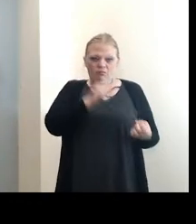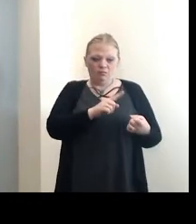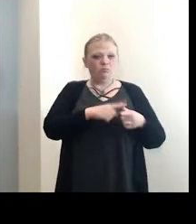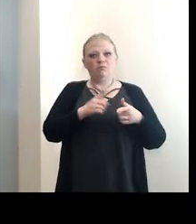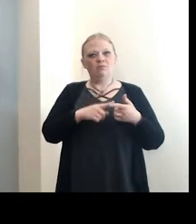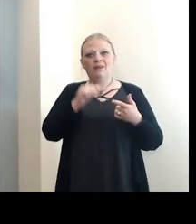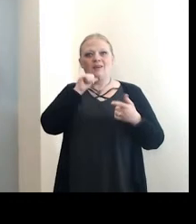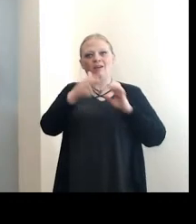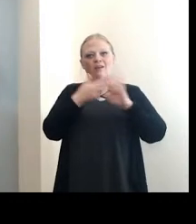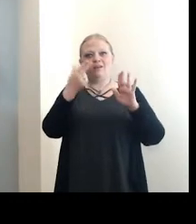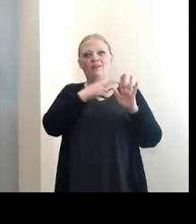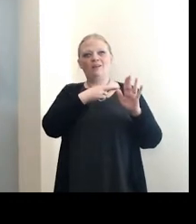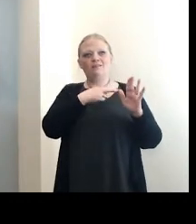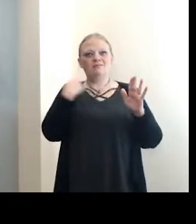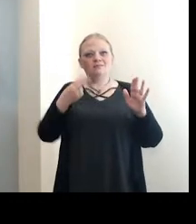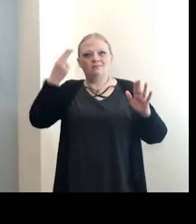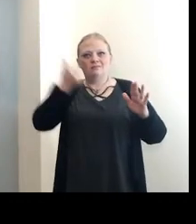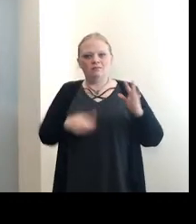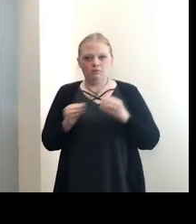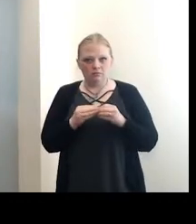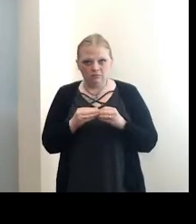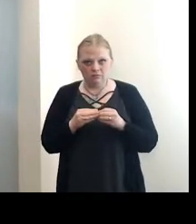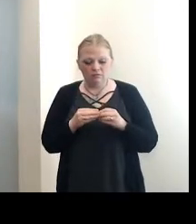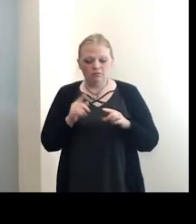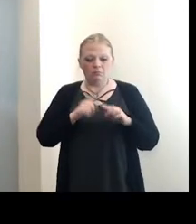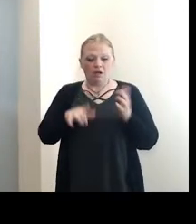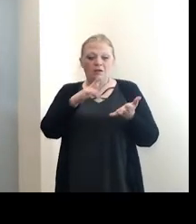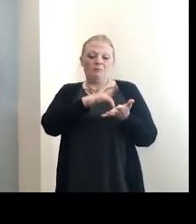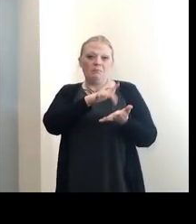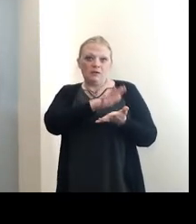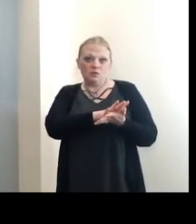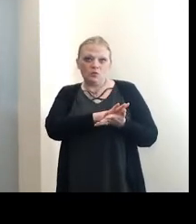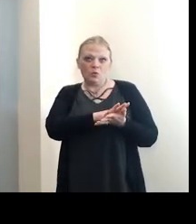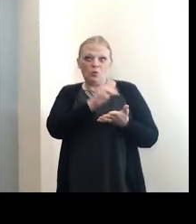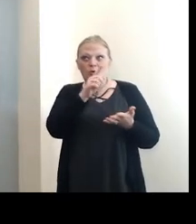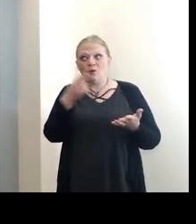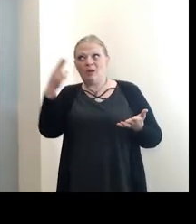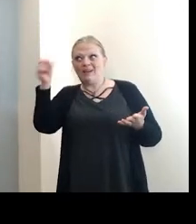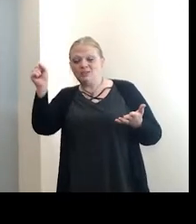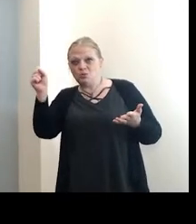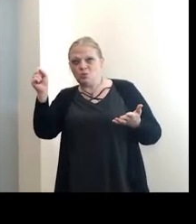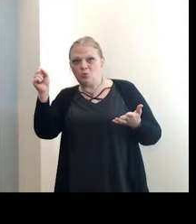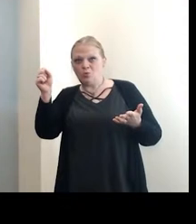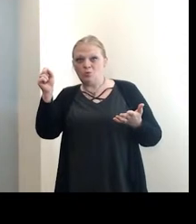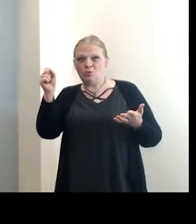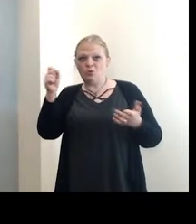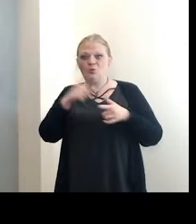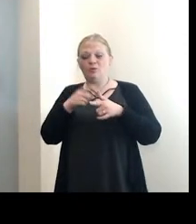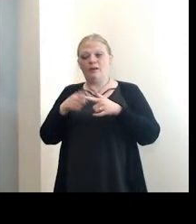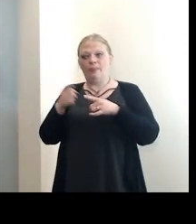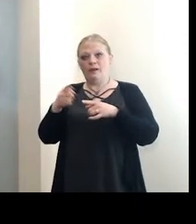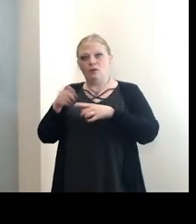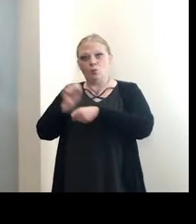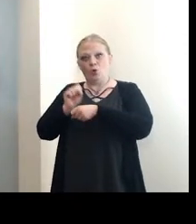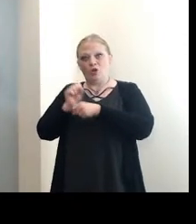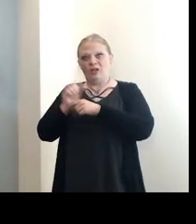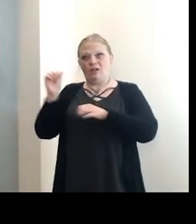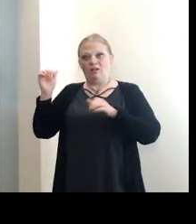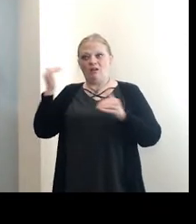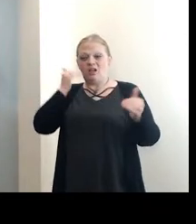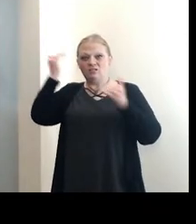But because of the, from the basically middle school to high school age, and then the prime working adult from 20 to